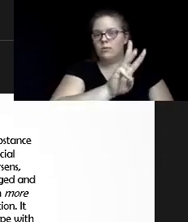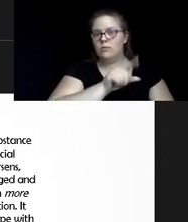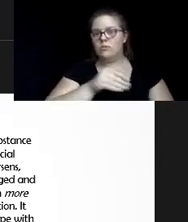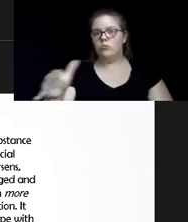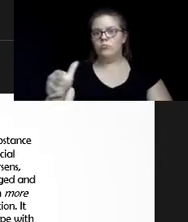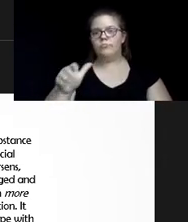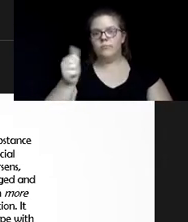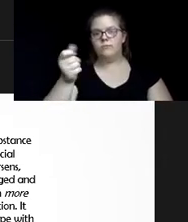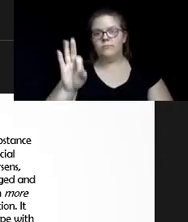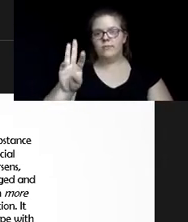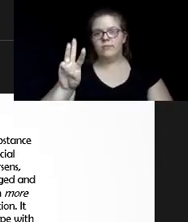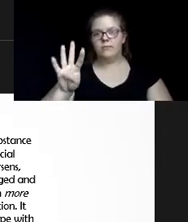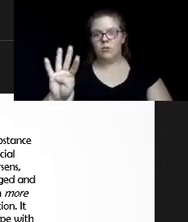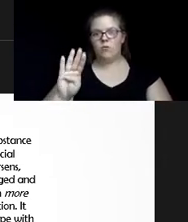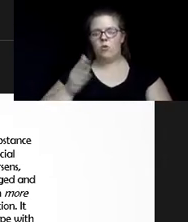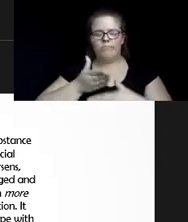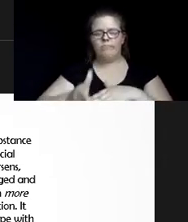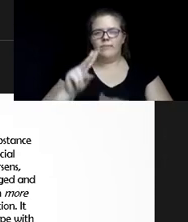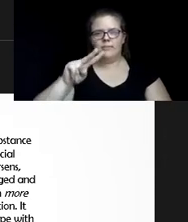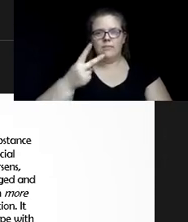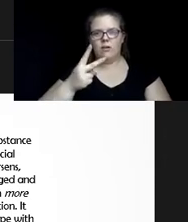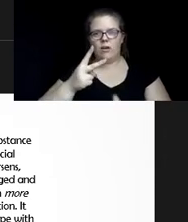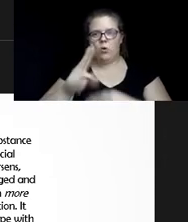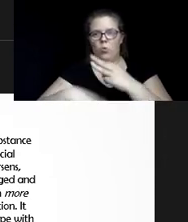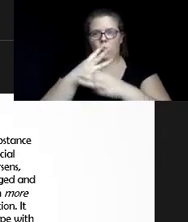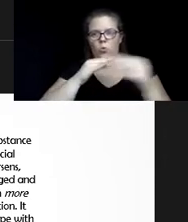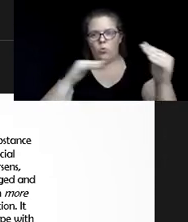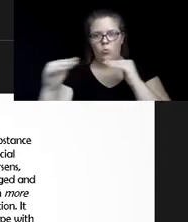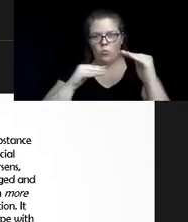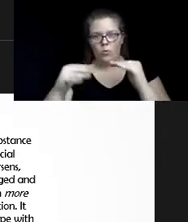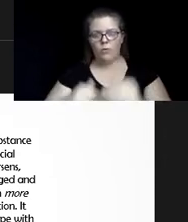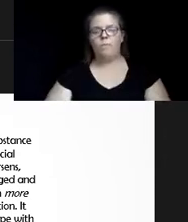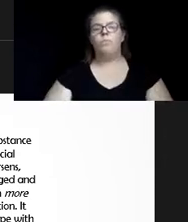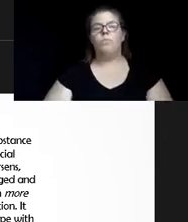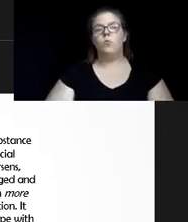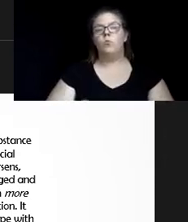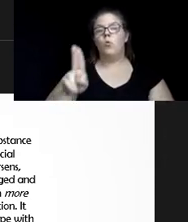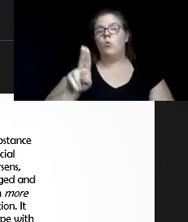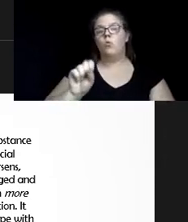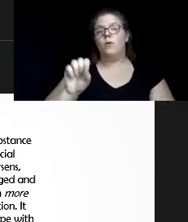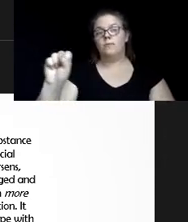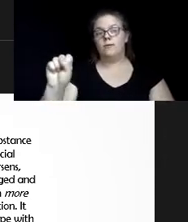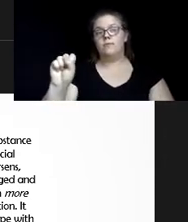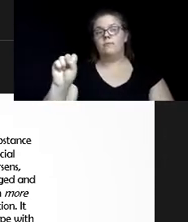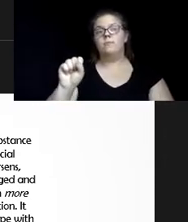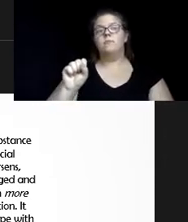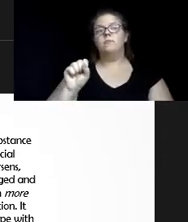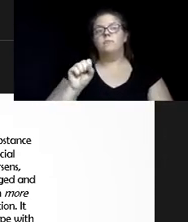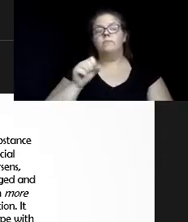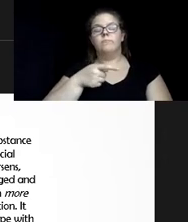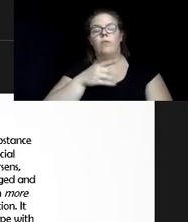right after the Second World War. So according to the U.S. Census Bureau,